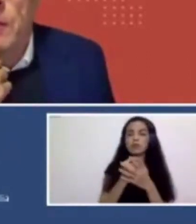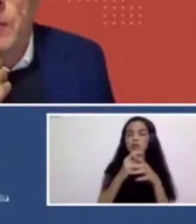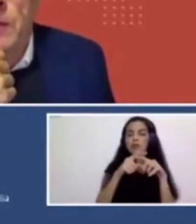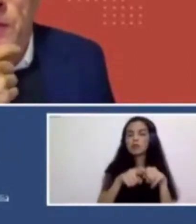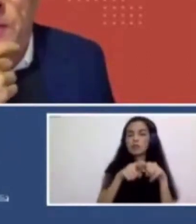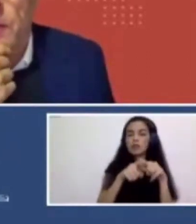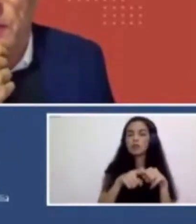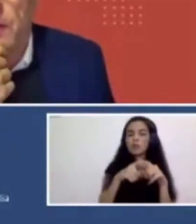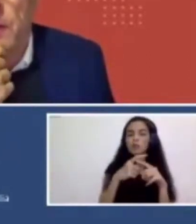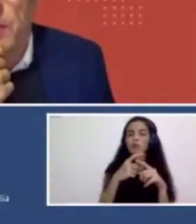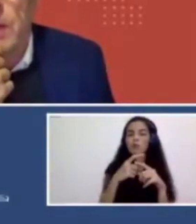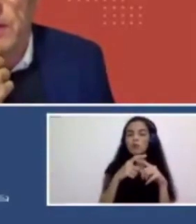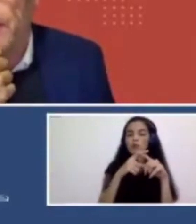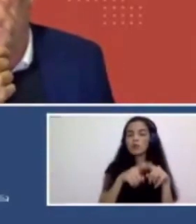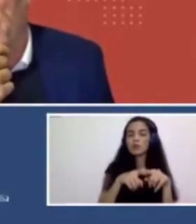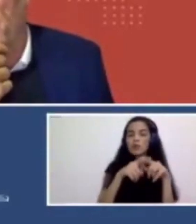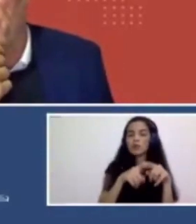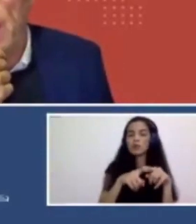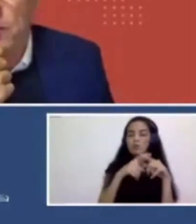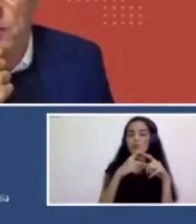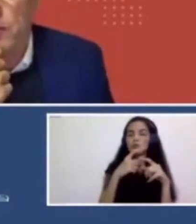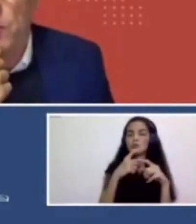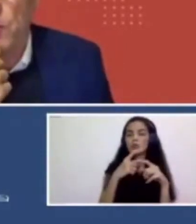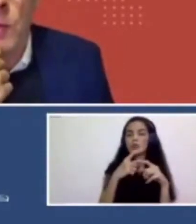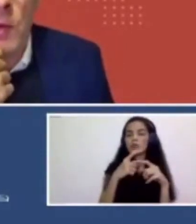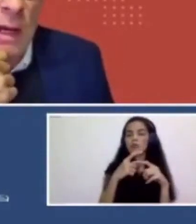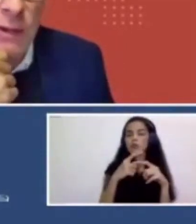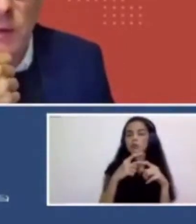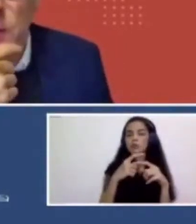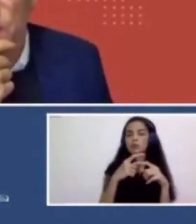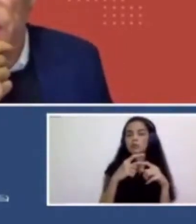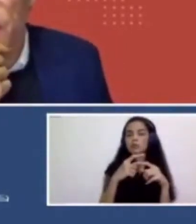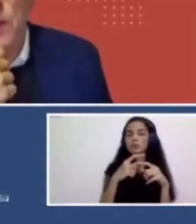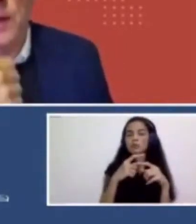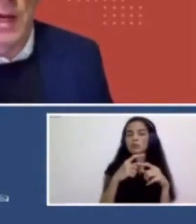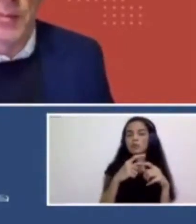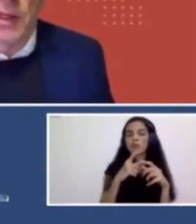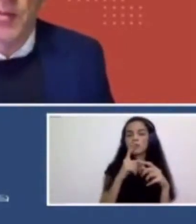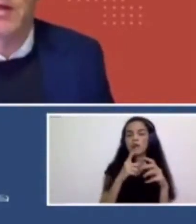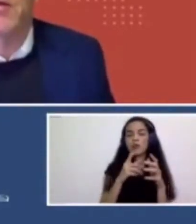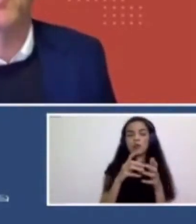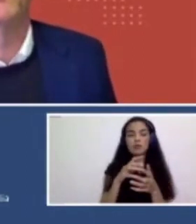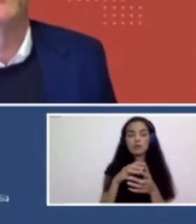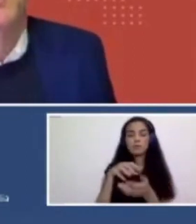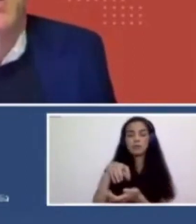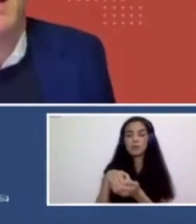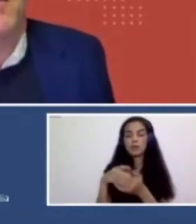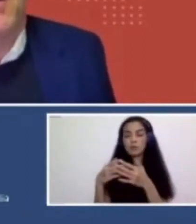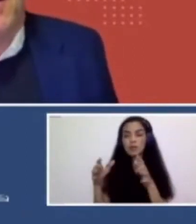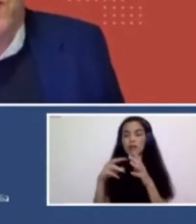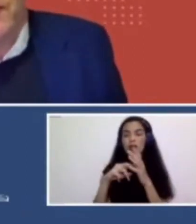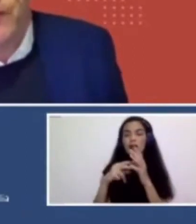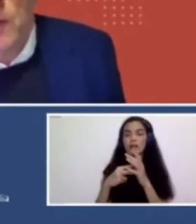the, the bigger the team, the, you know, the bigger the panel, the, the worse, the art, you know, that it become art by committee and so on. I guess